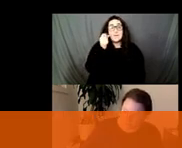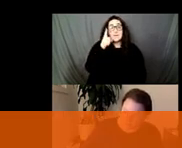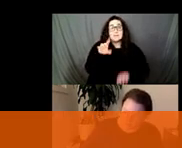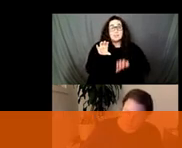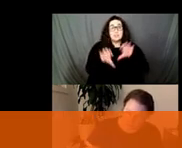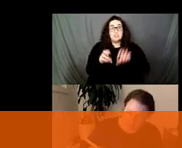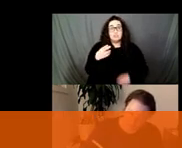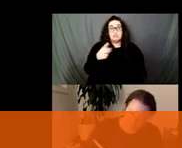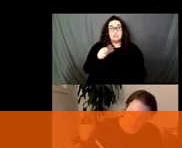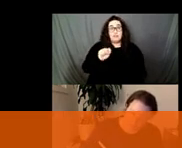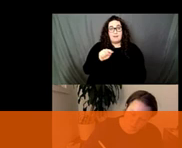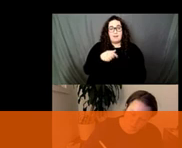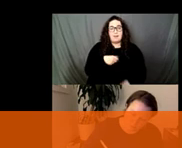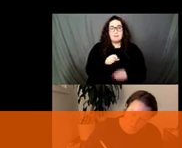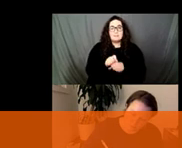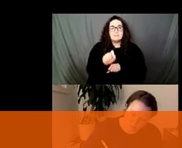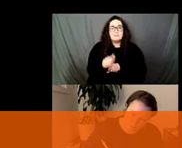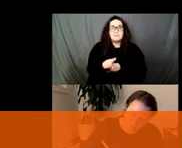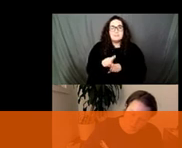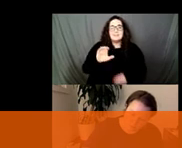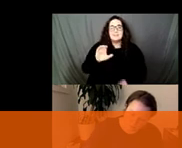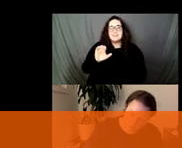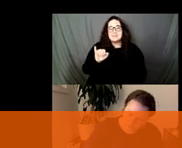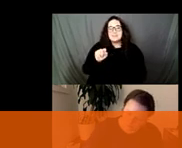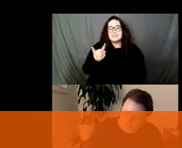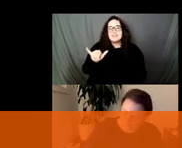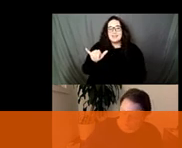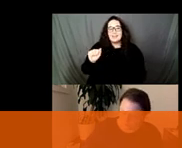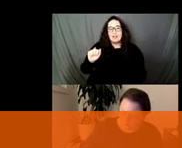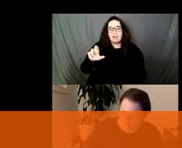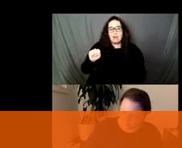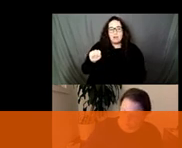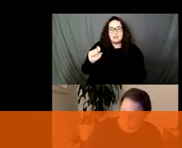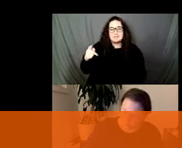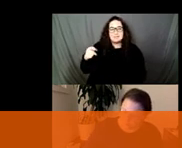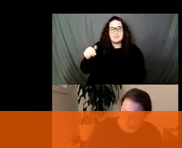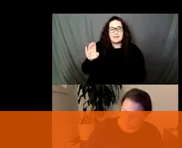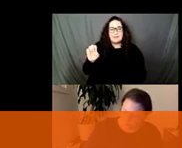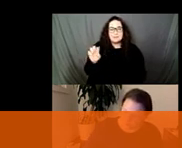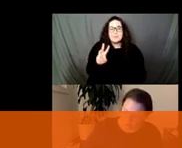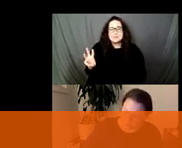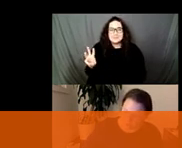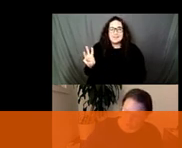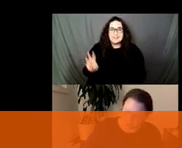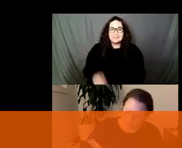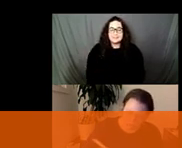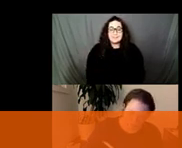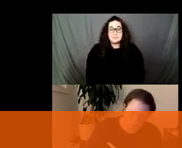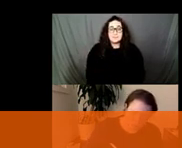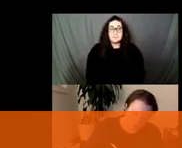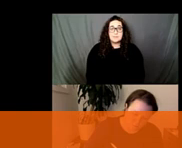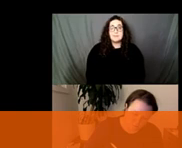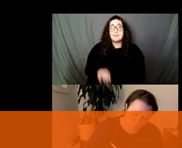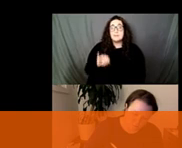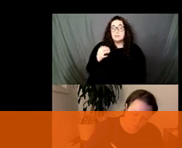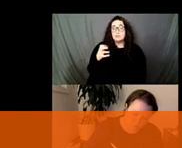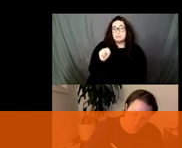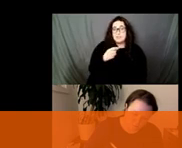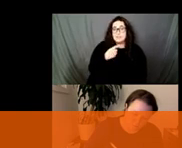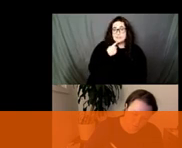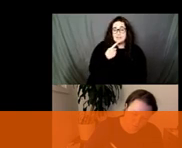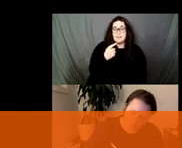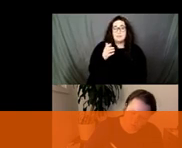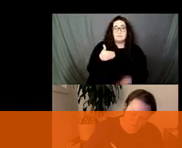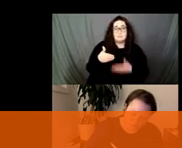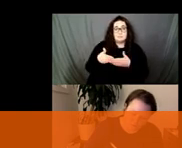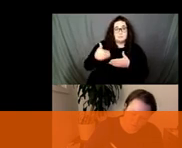city art spaces website so john had mentioned earlier that um the earlier presentations are online you can view them so since